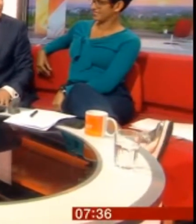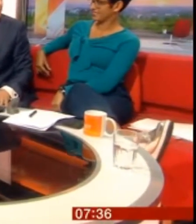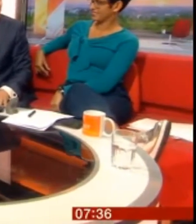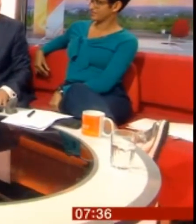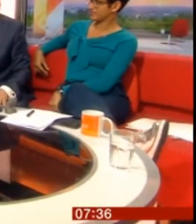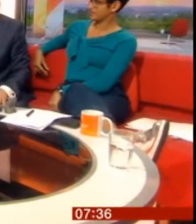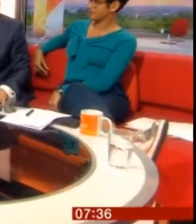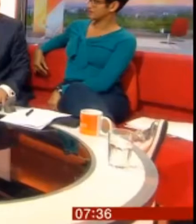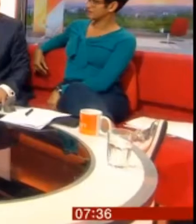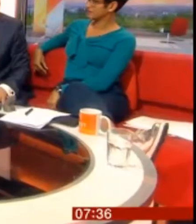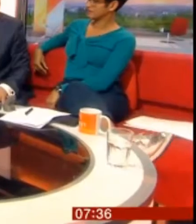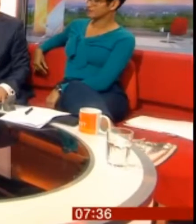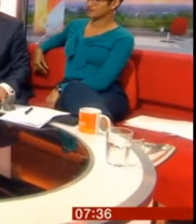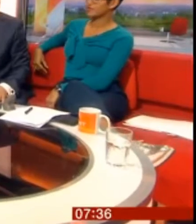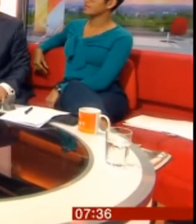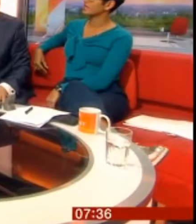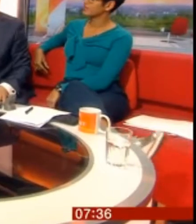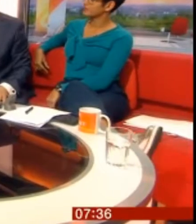accent?